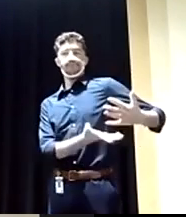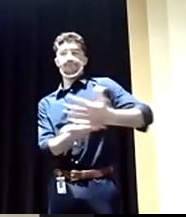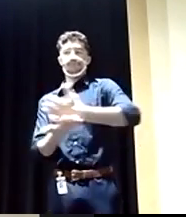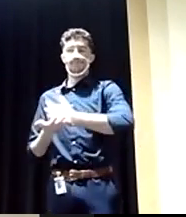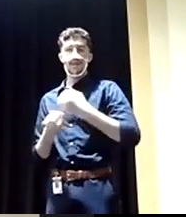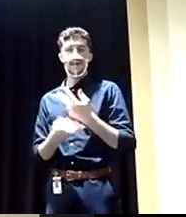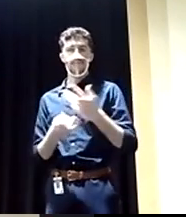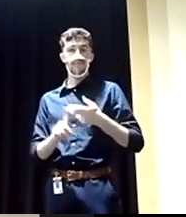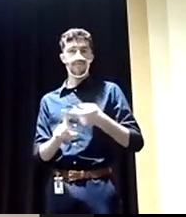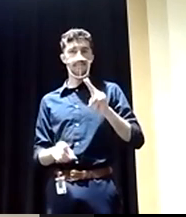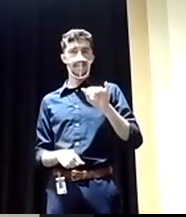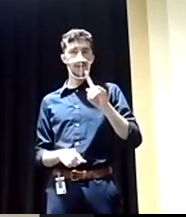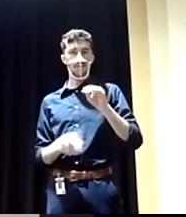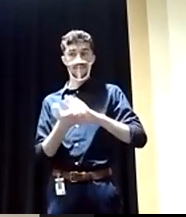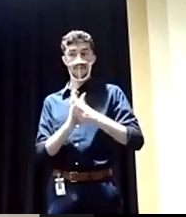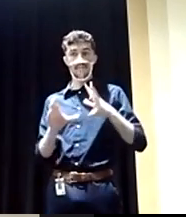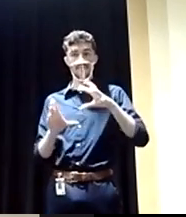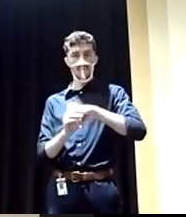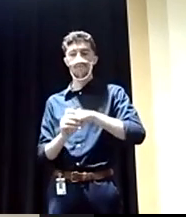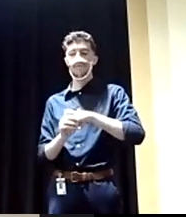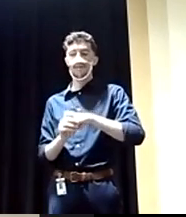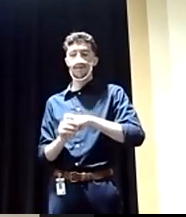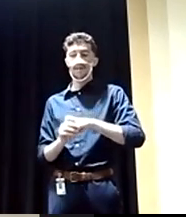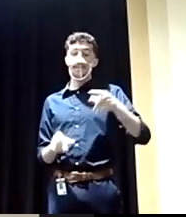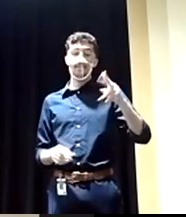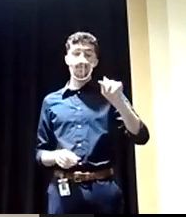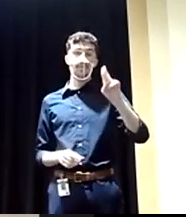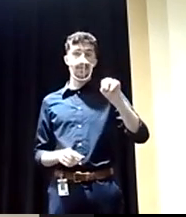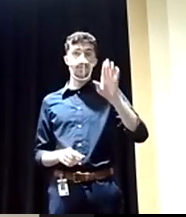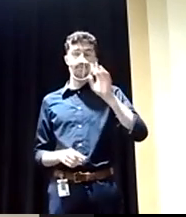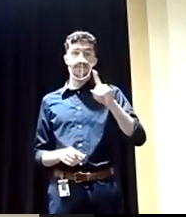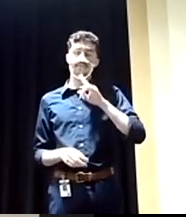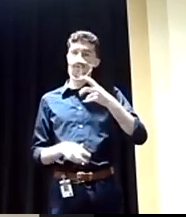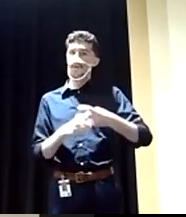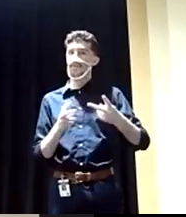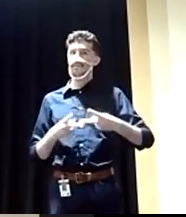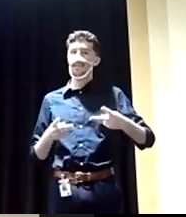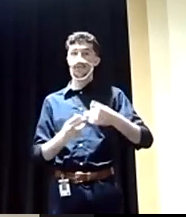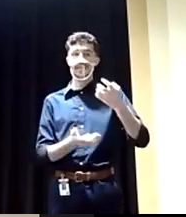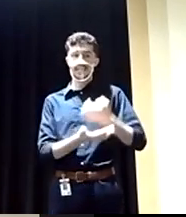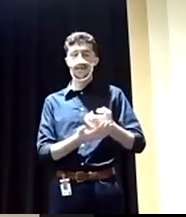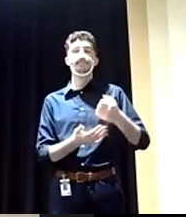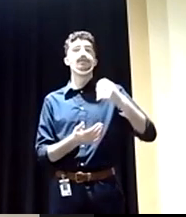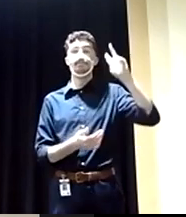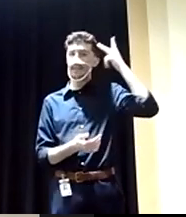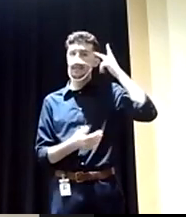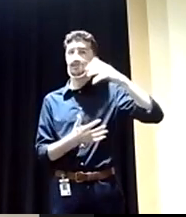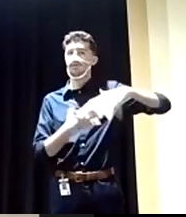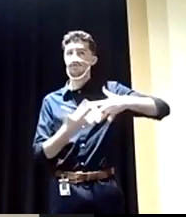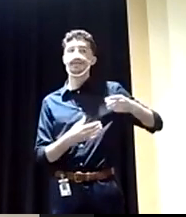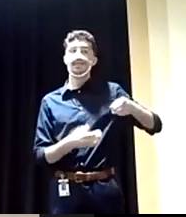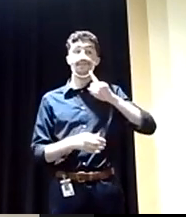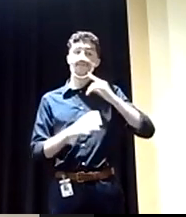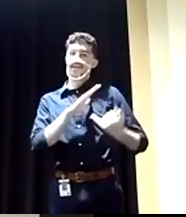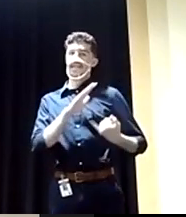is going to be in a much weakened position politically, economically, and he's been very isolated from the world,